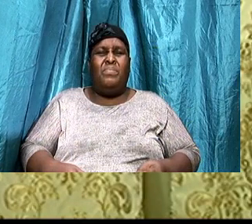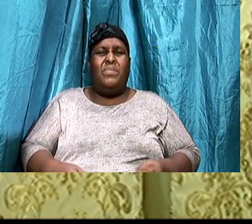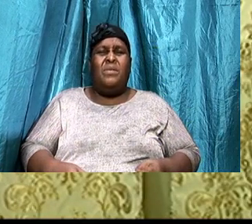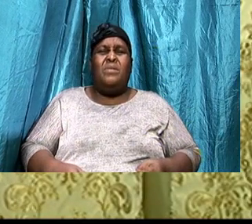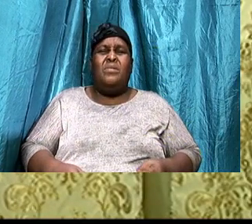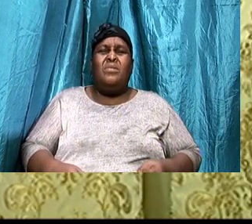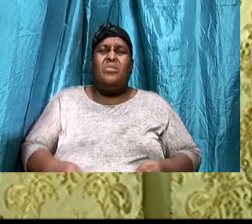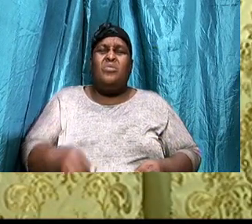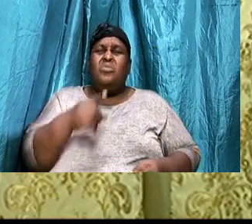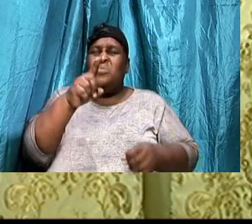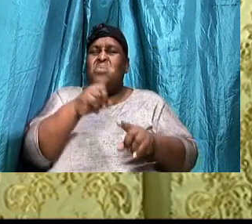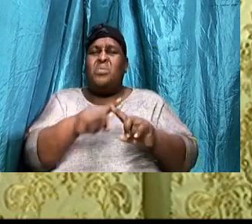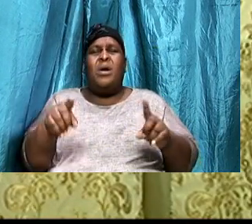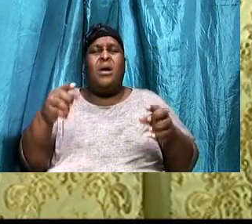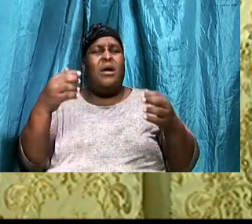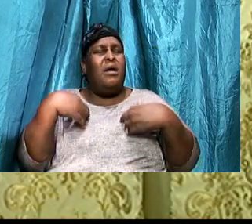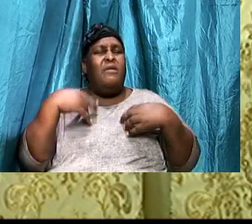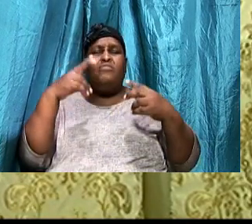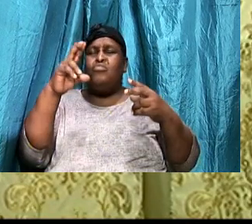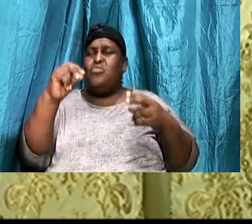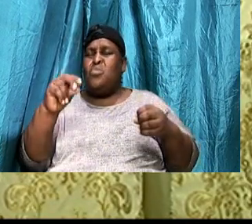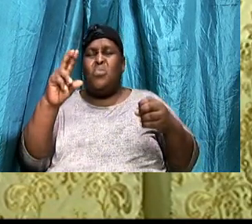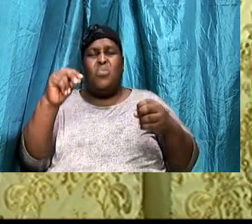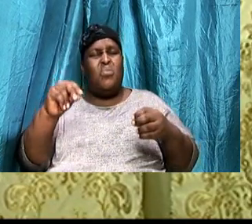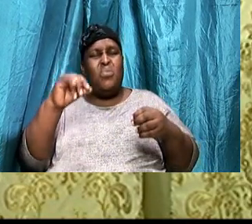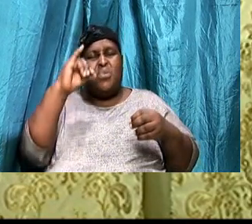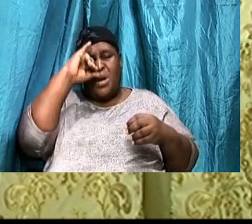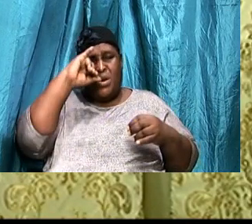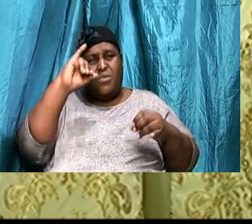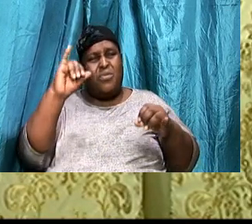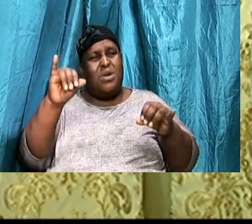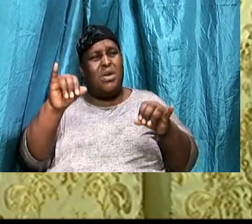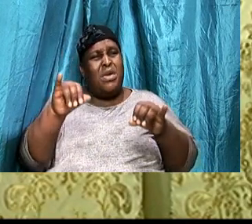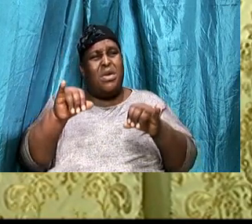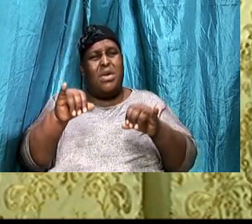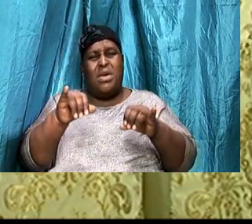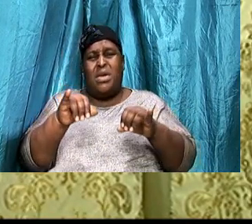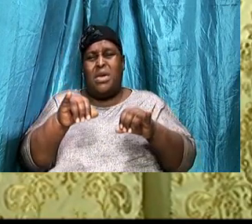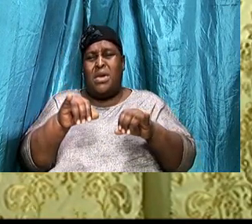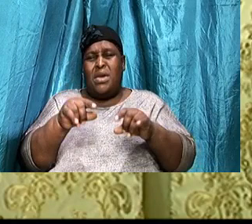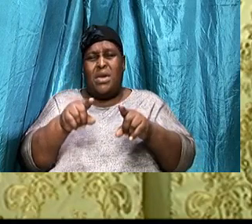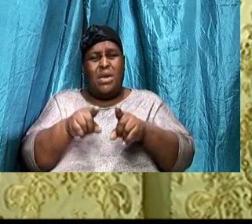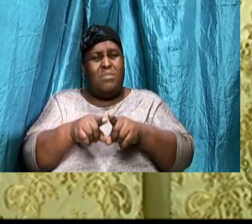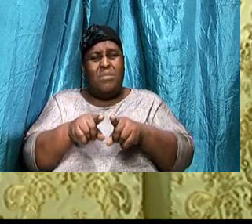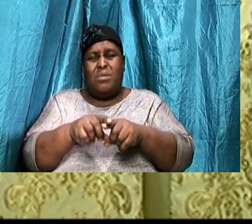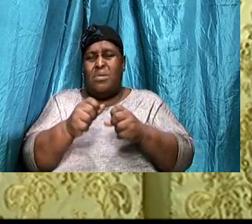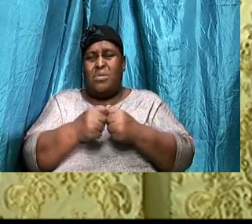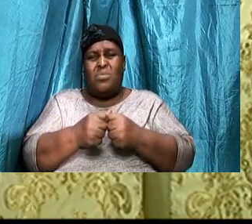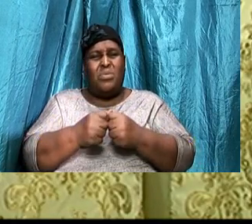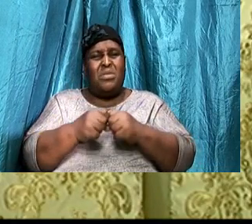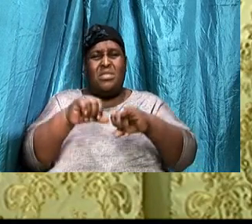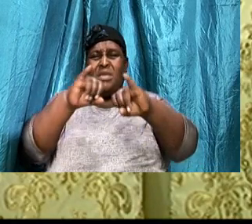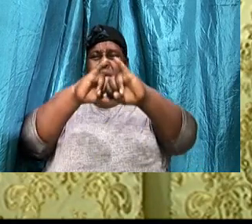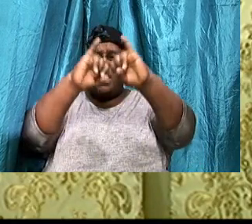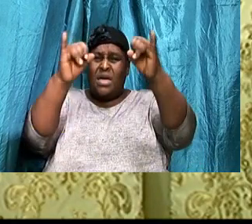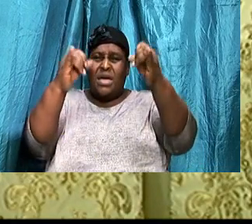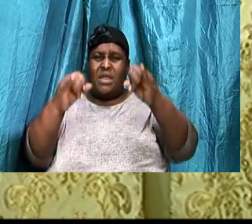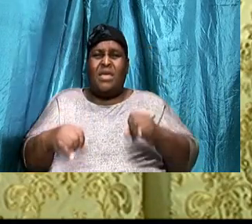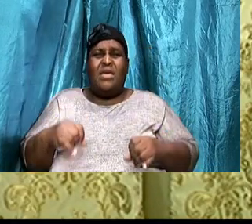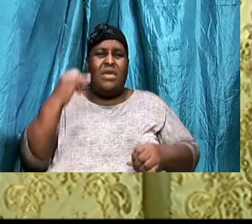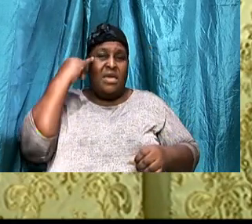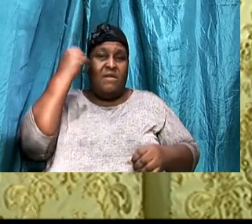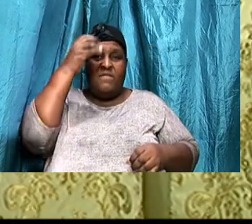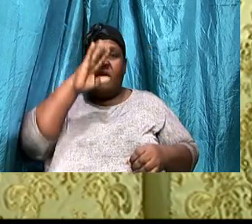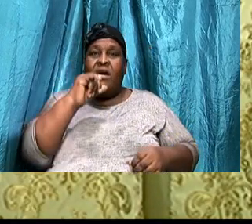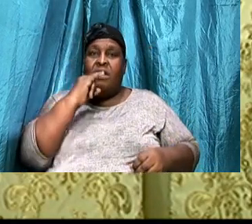With Baal, You have got to understand, That if God is God, You have got to serve God, And if God